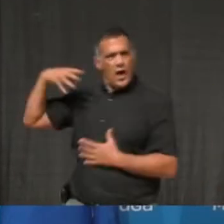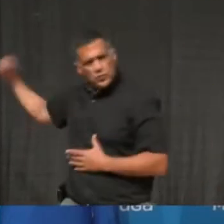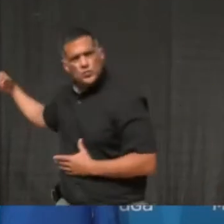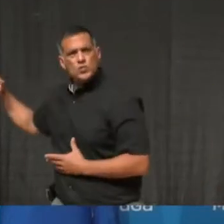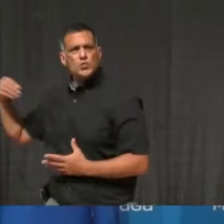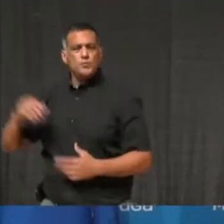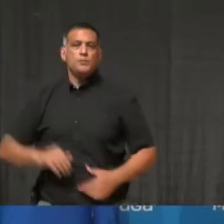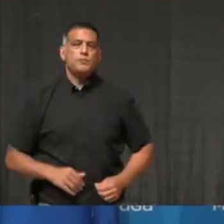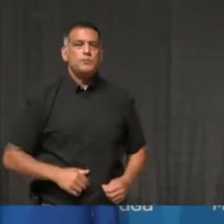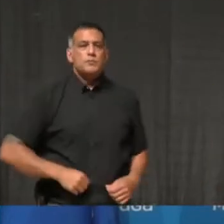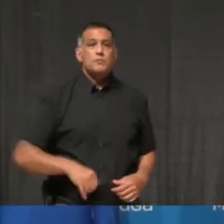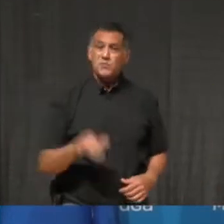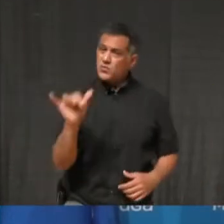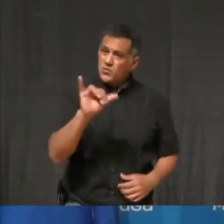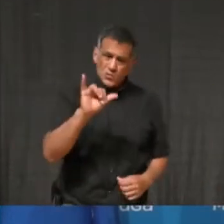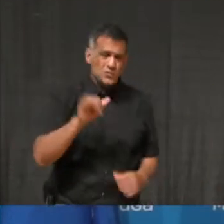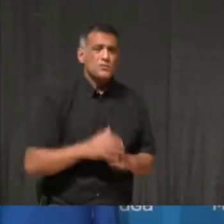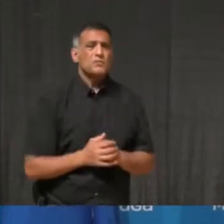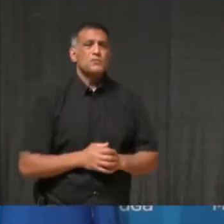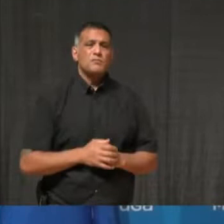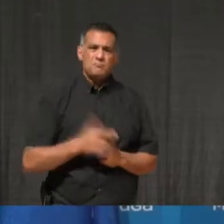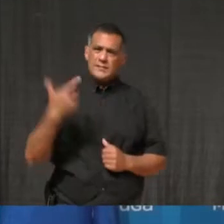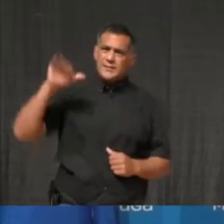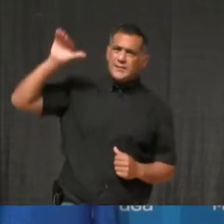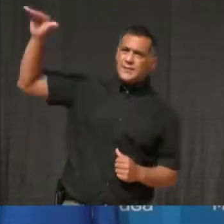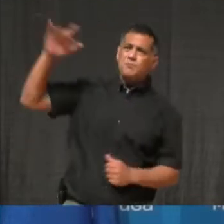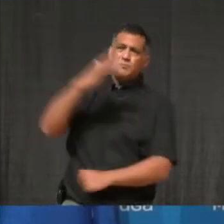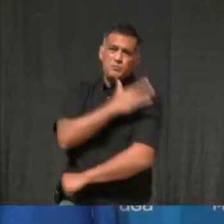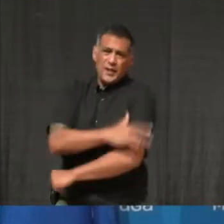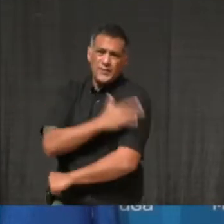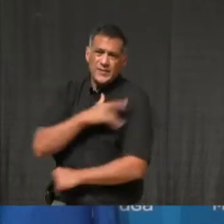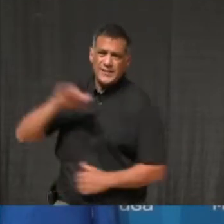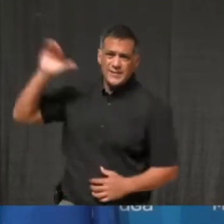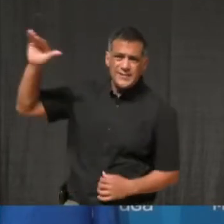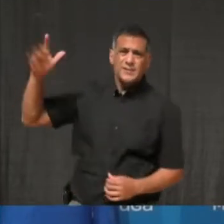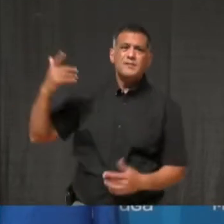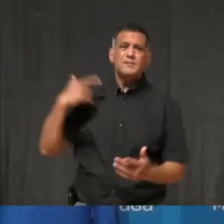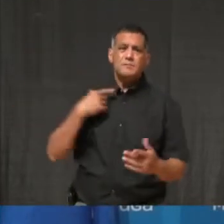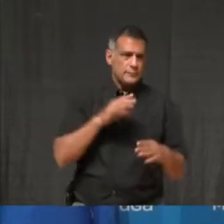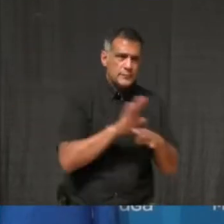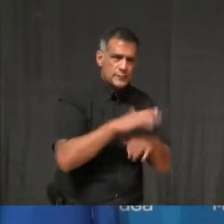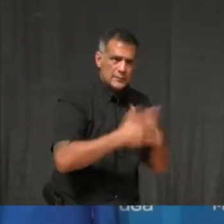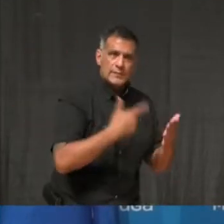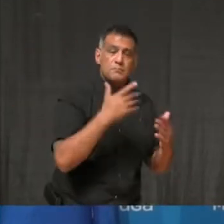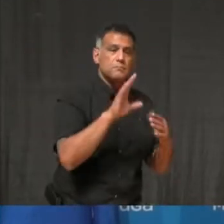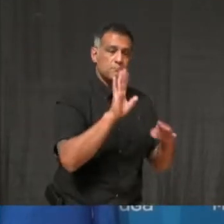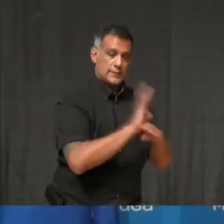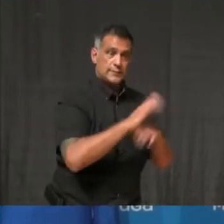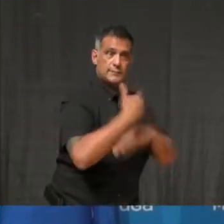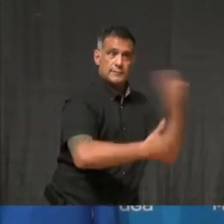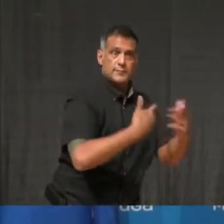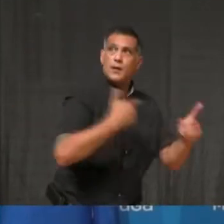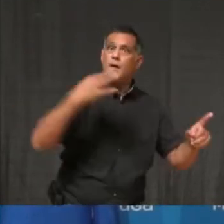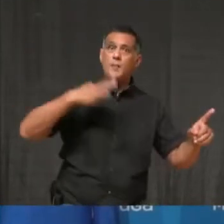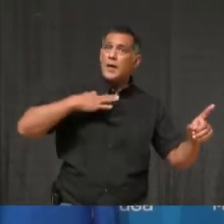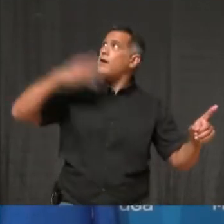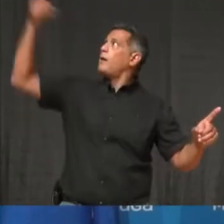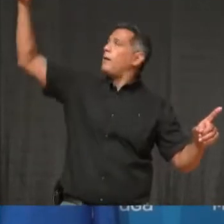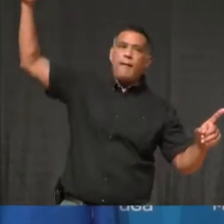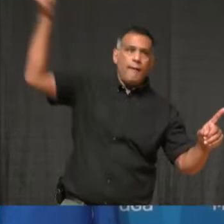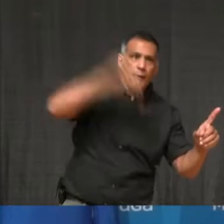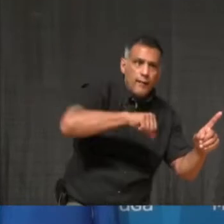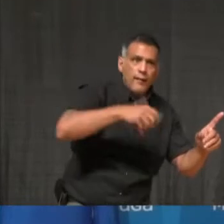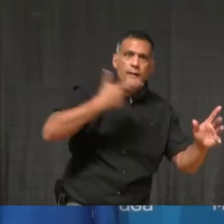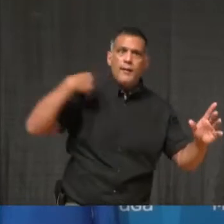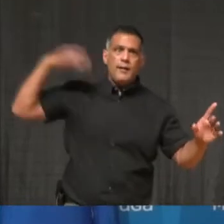businesses to access the financial supports that they need to survive. And this includes immediately releasing